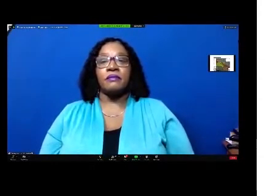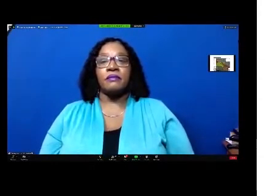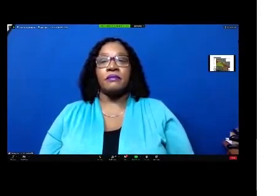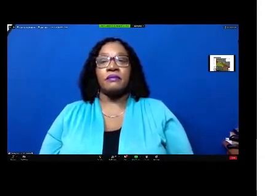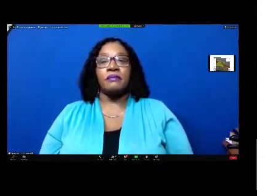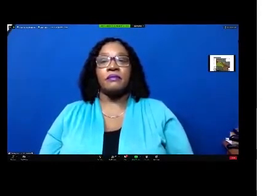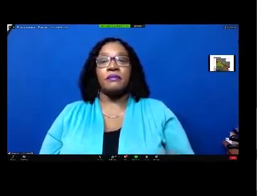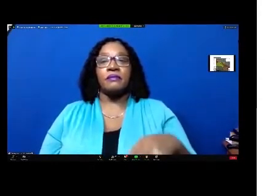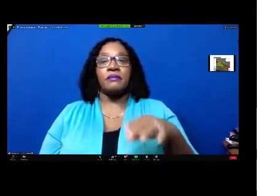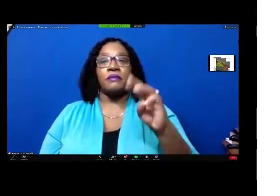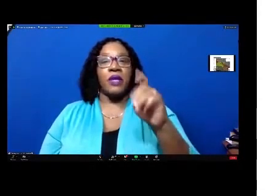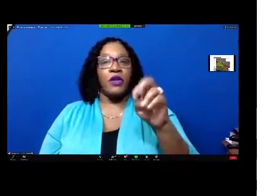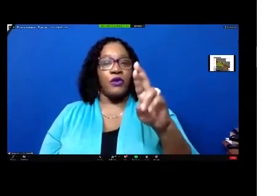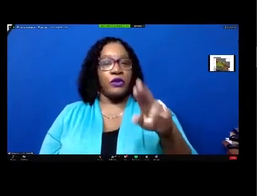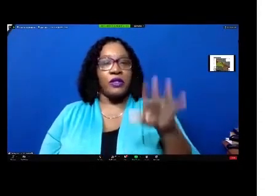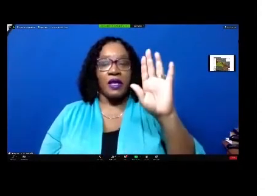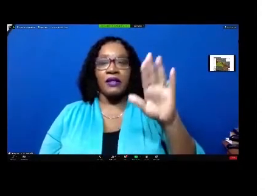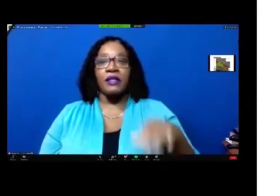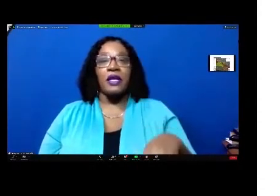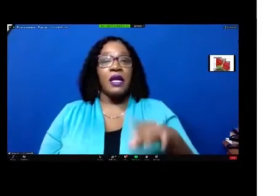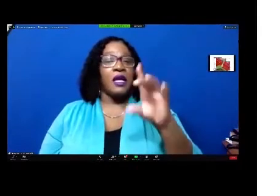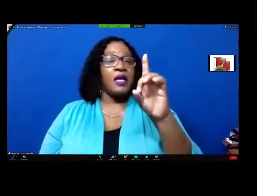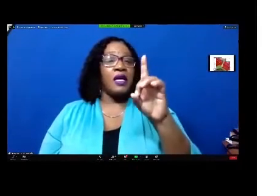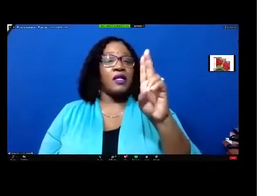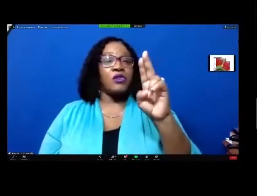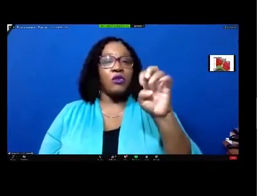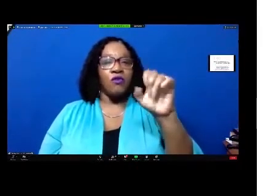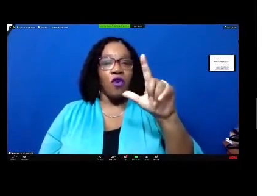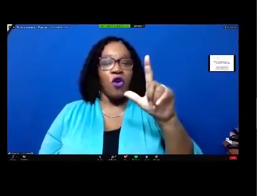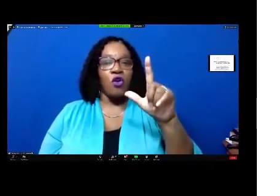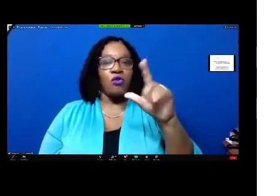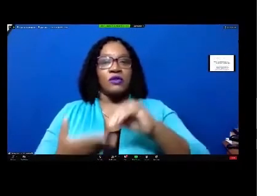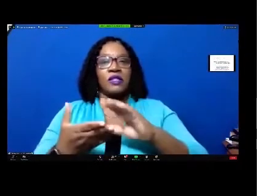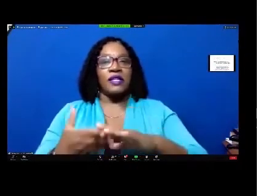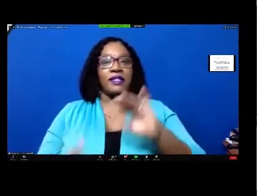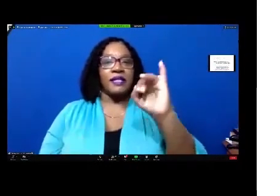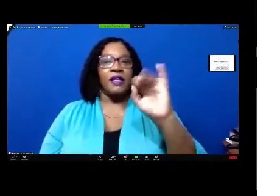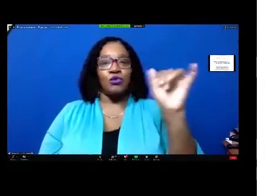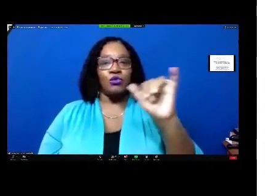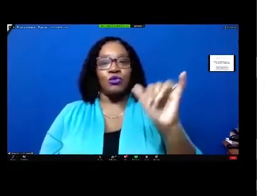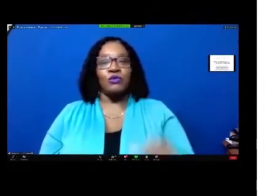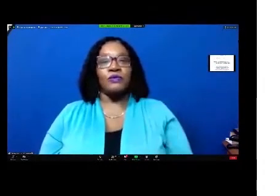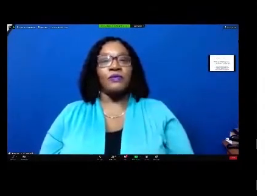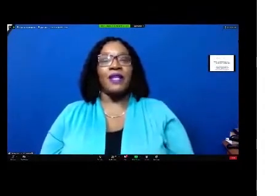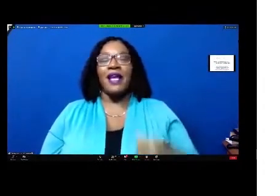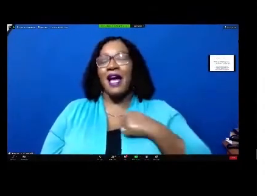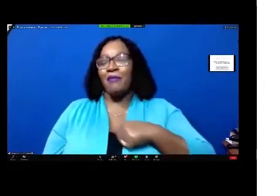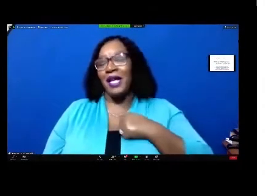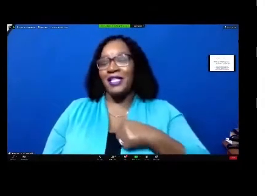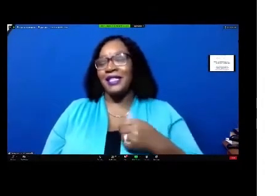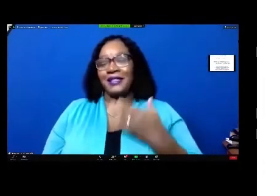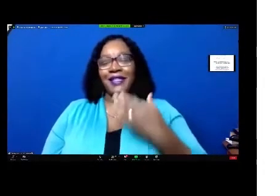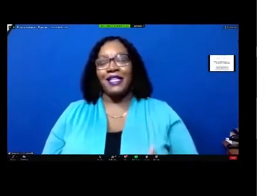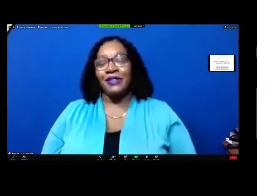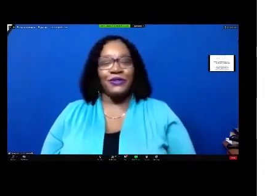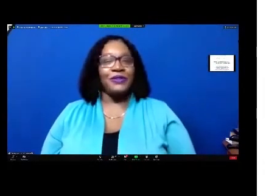i thank you duval would also like to be recorded as i i apologize sir thank you